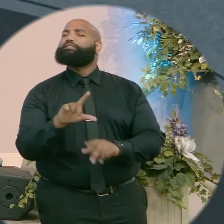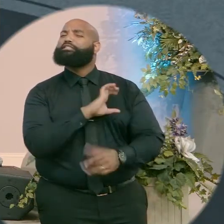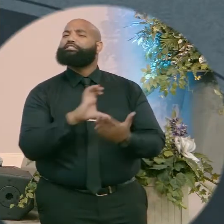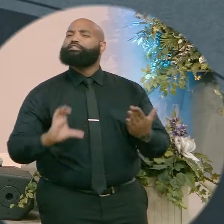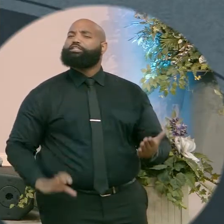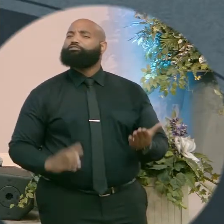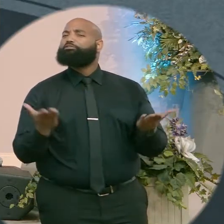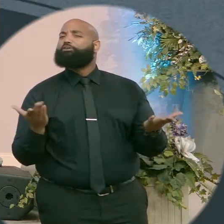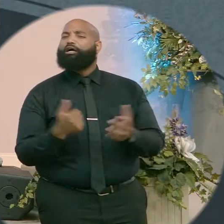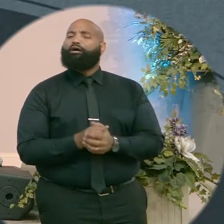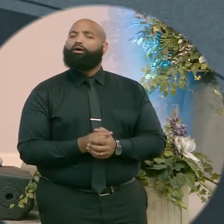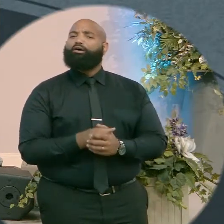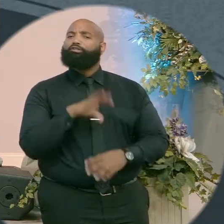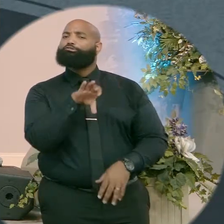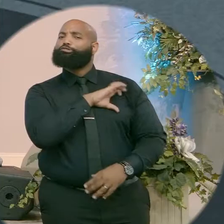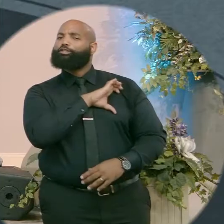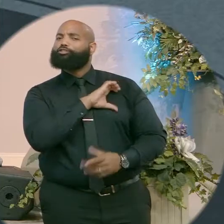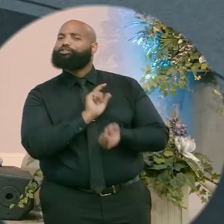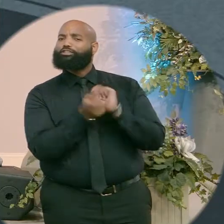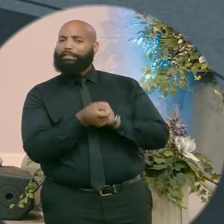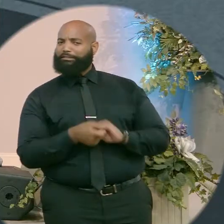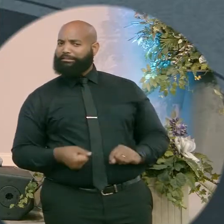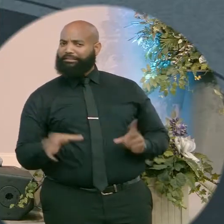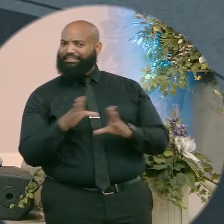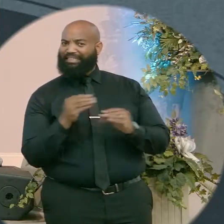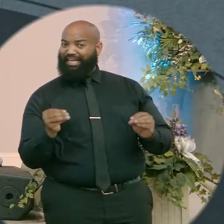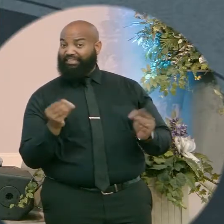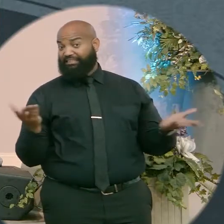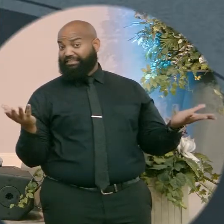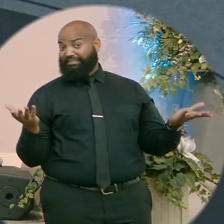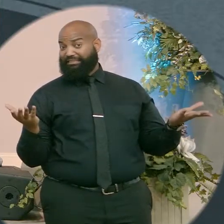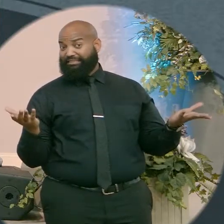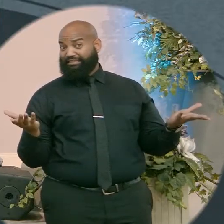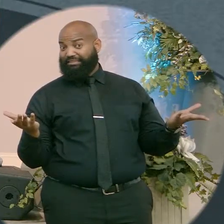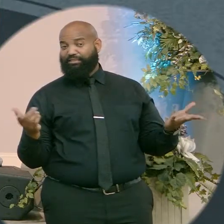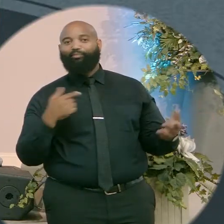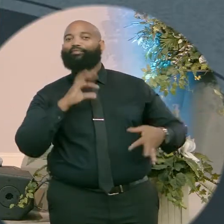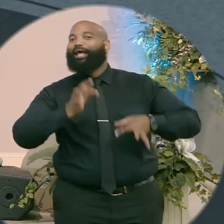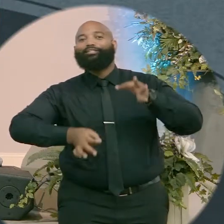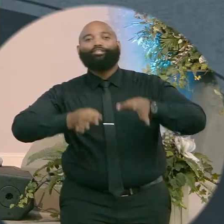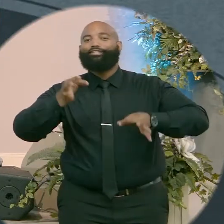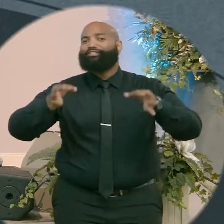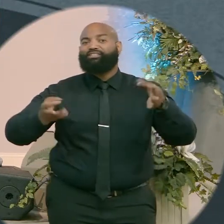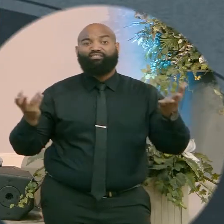If I look at a tree and it ain't no fruit, I don't have to judge that.